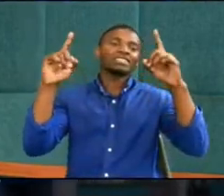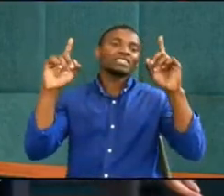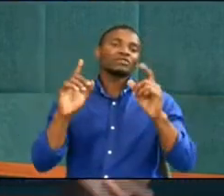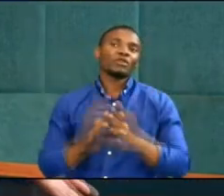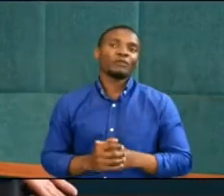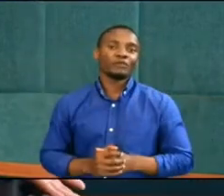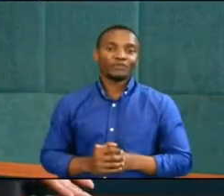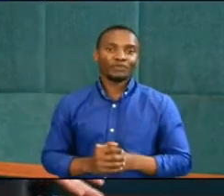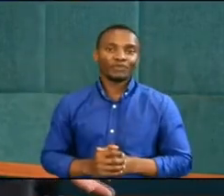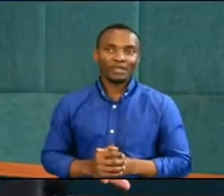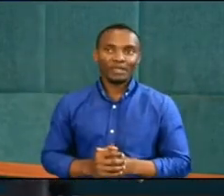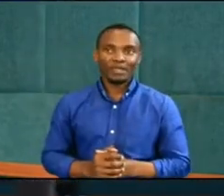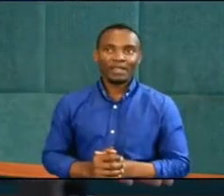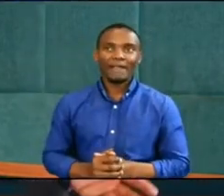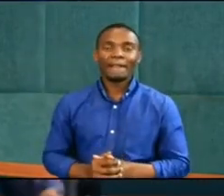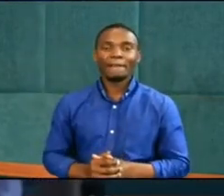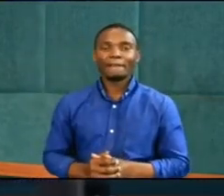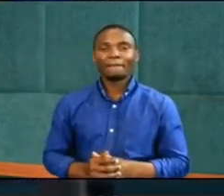Do you get it?